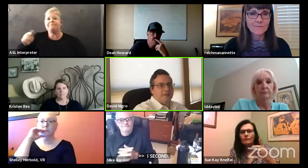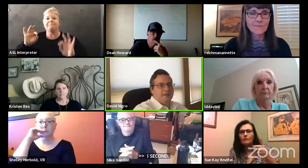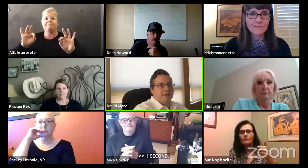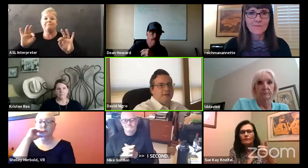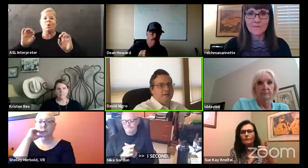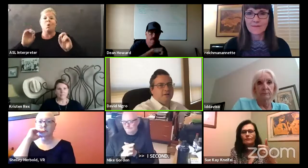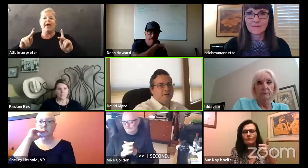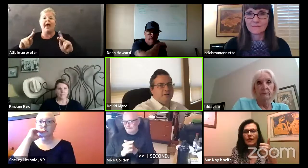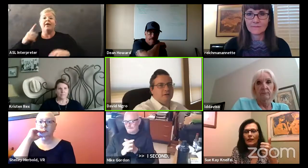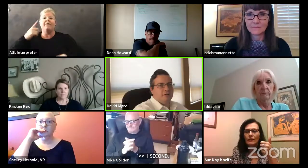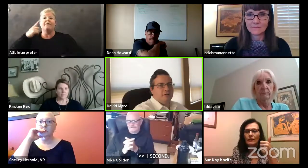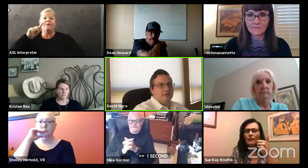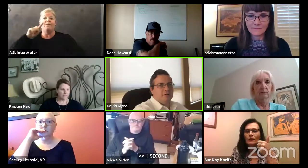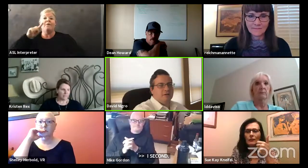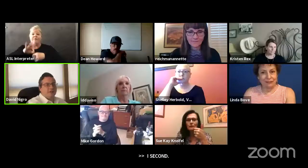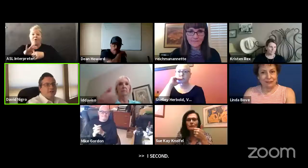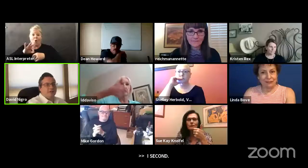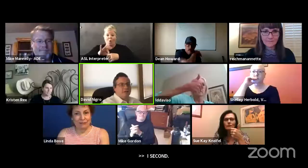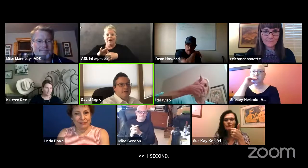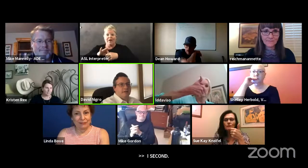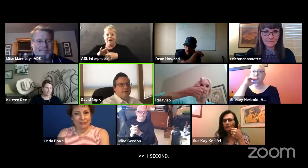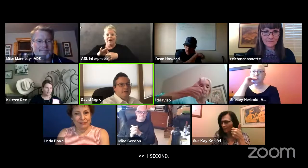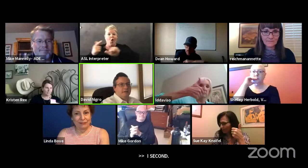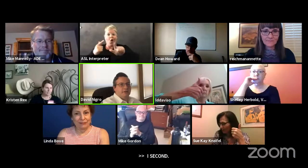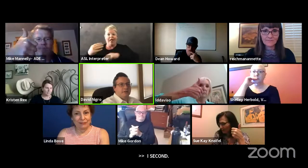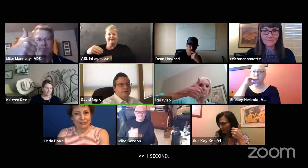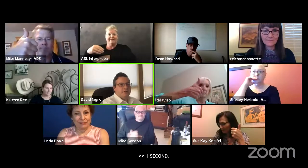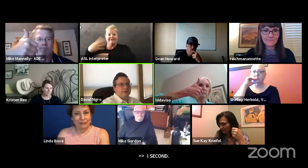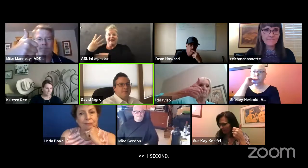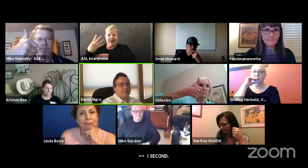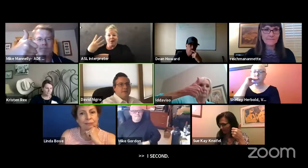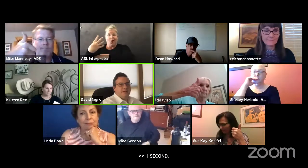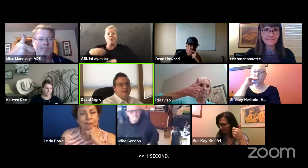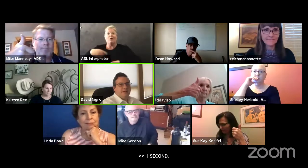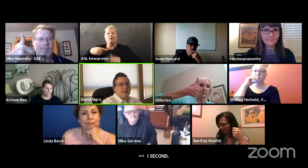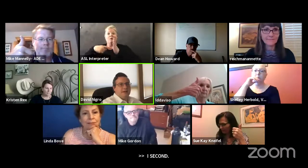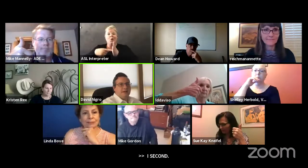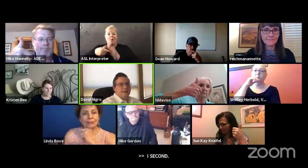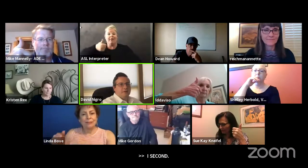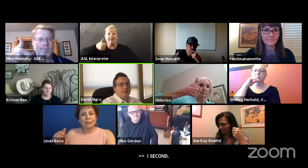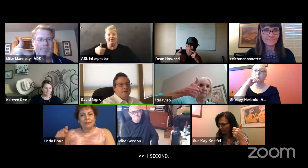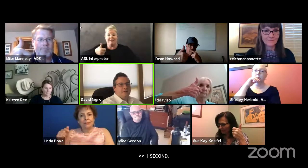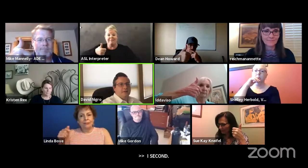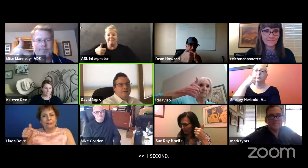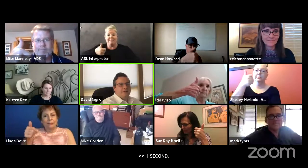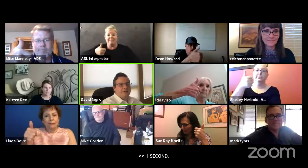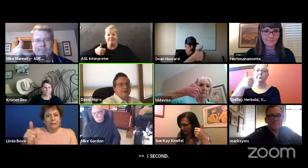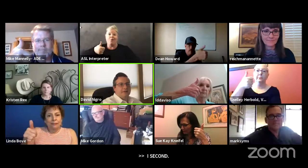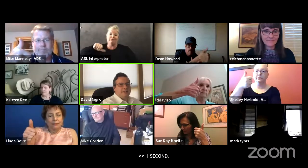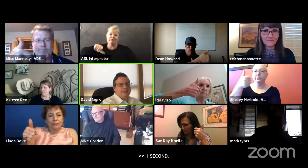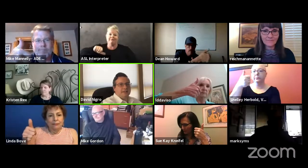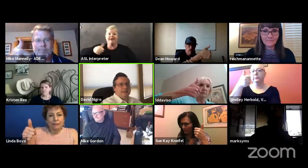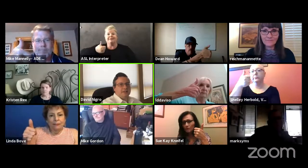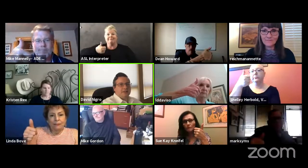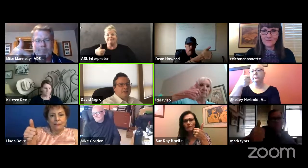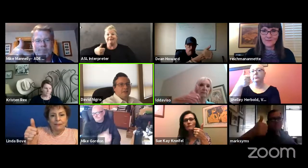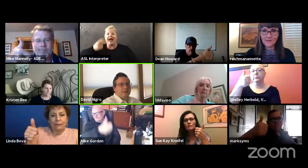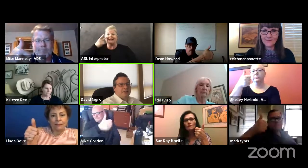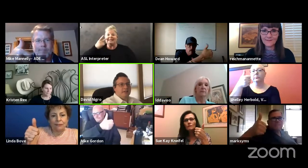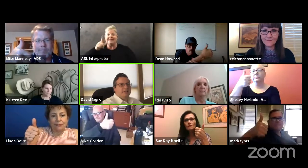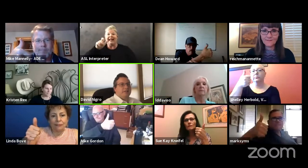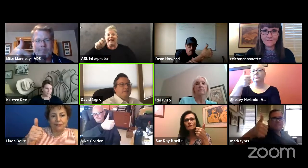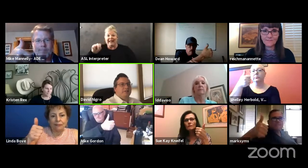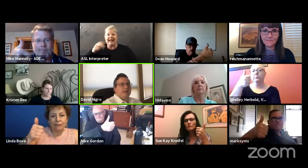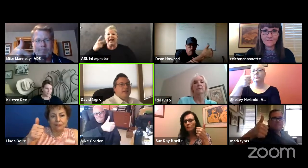if we can all turn on our video and show a thumbs up uh and i will say that i see lynn and